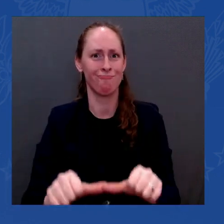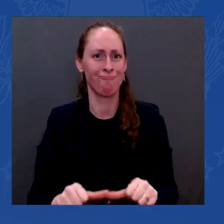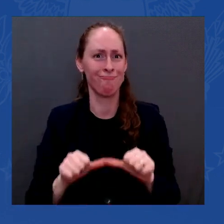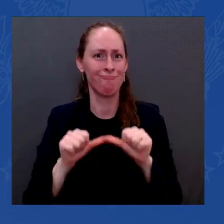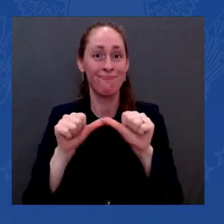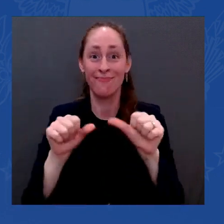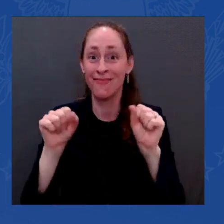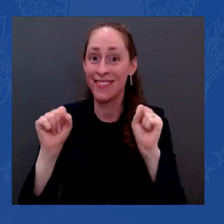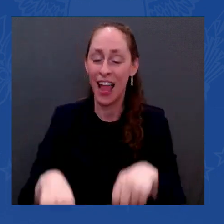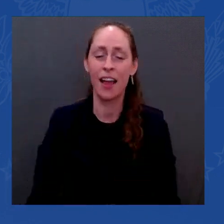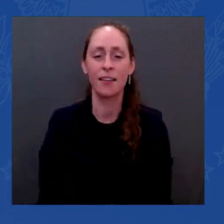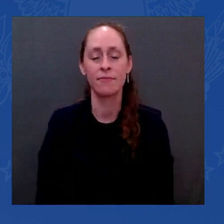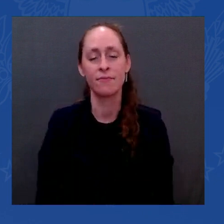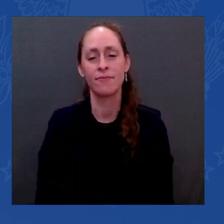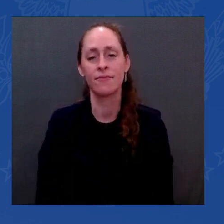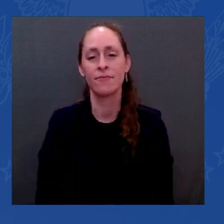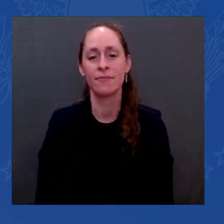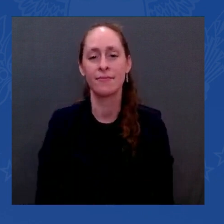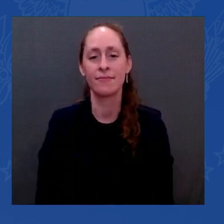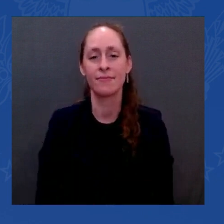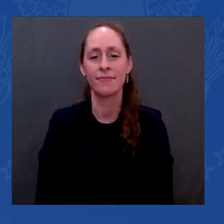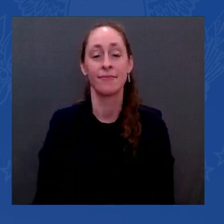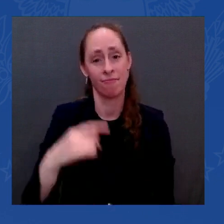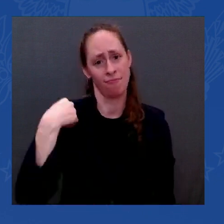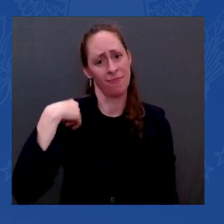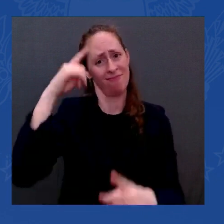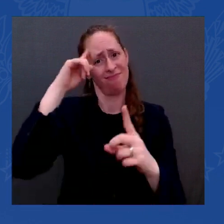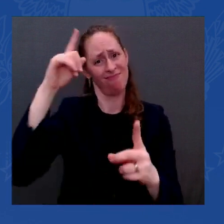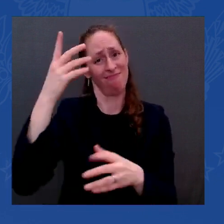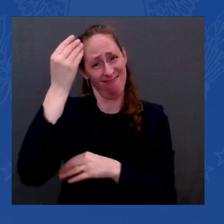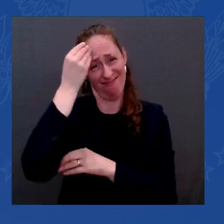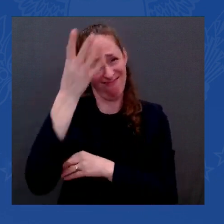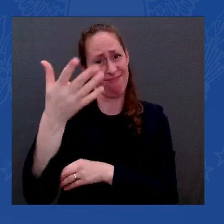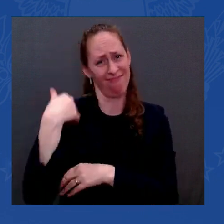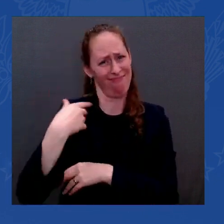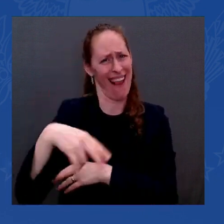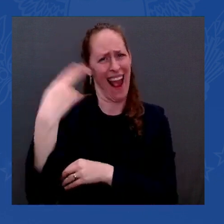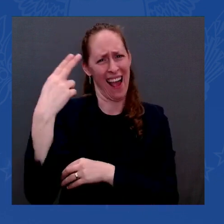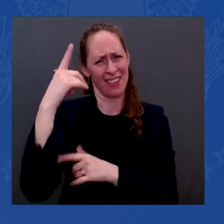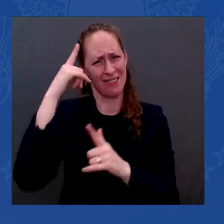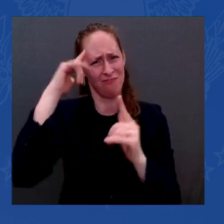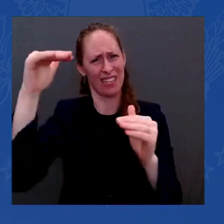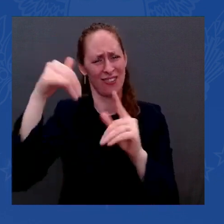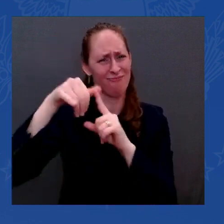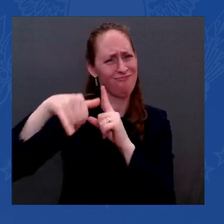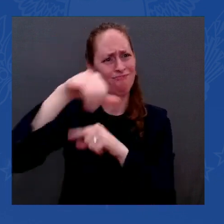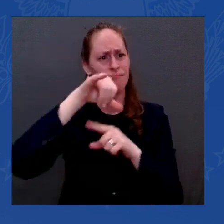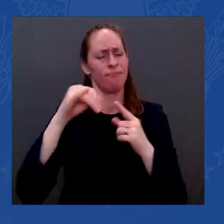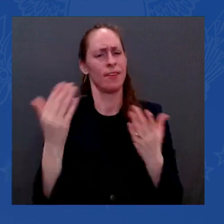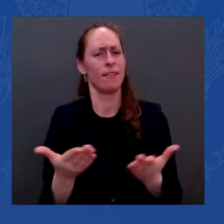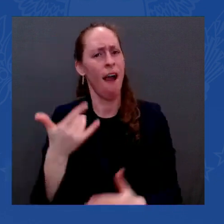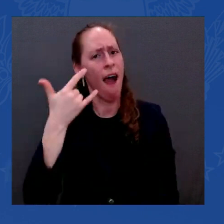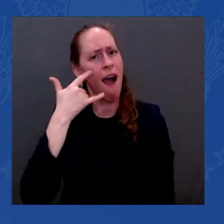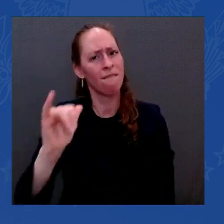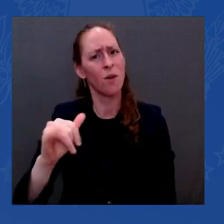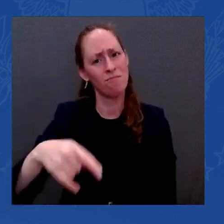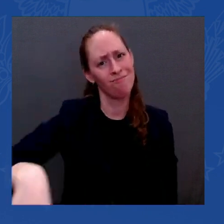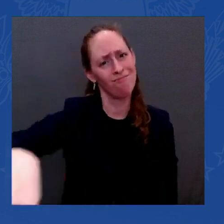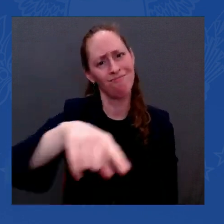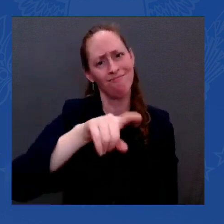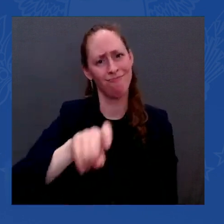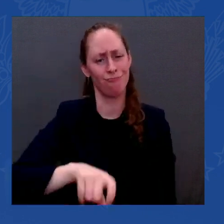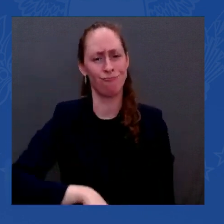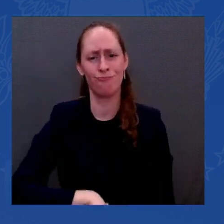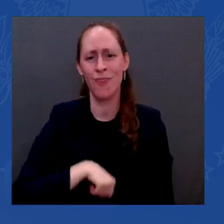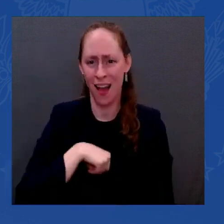should make all Americans proud. You know, we founded this company five years ago. At the time, Mountain Pass was in care maintenance